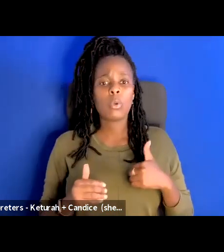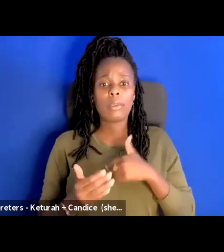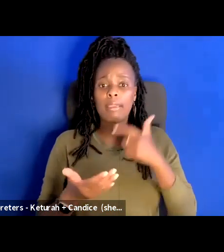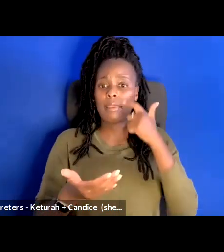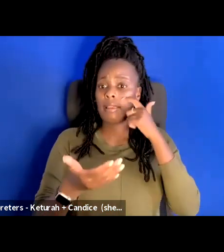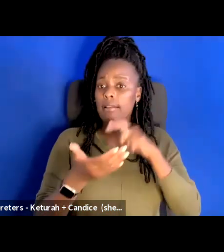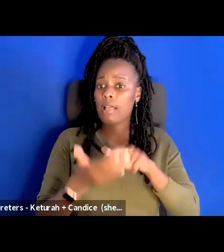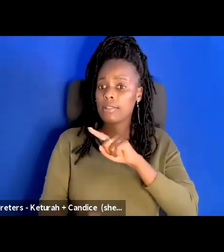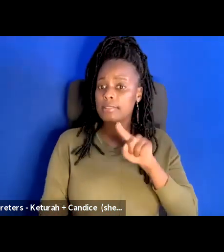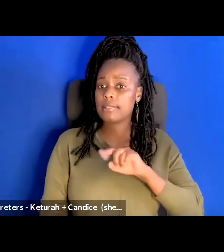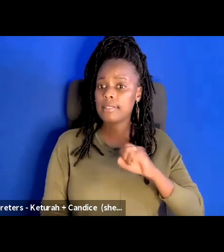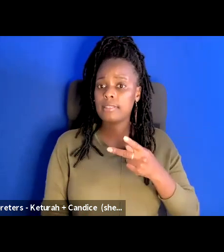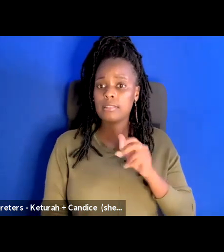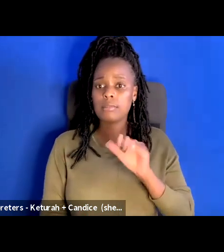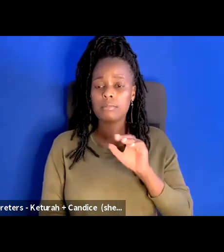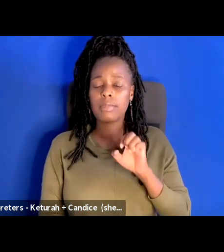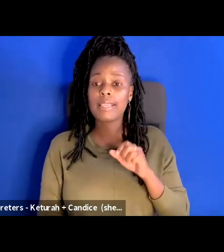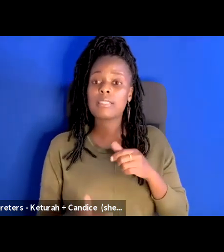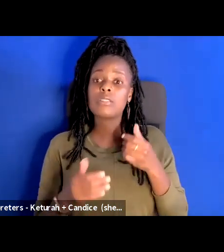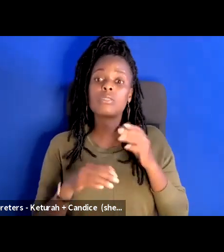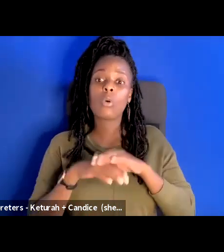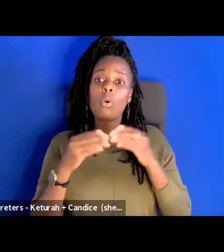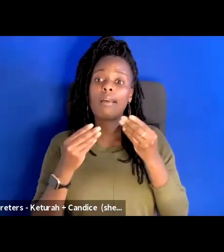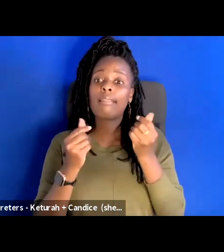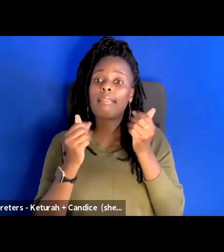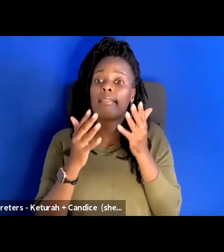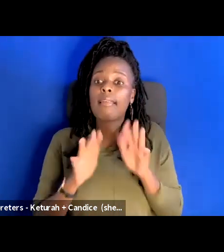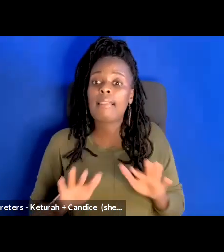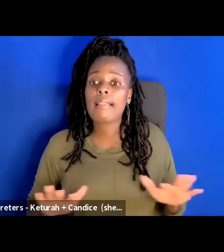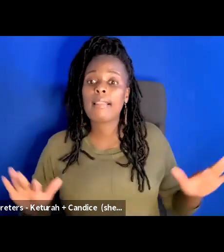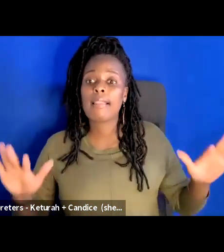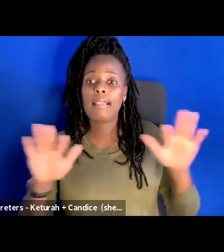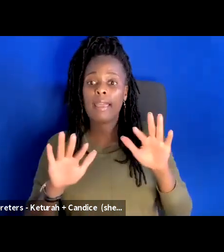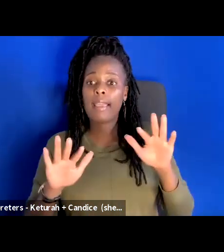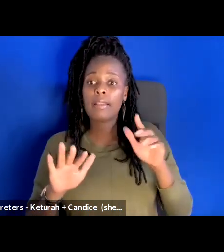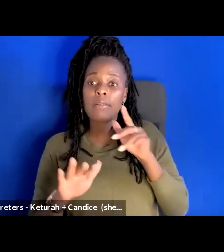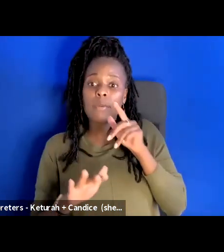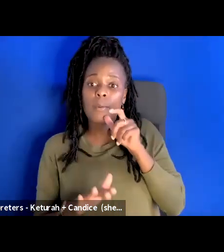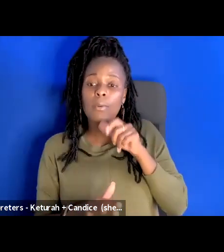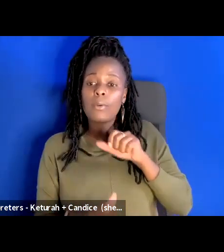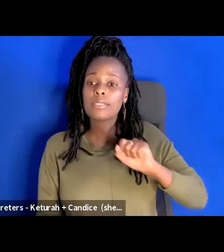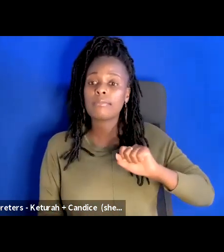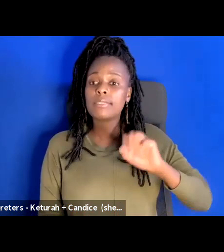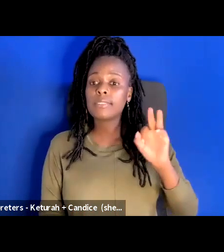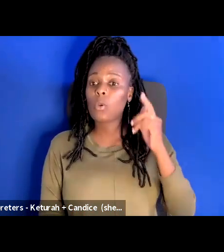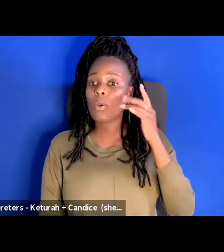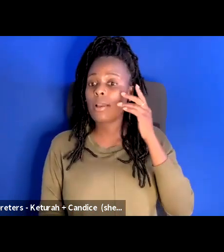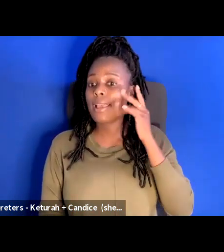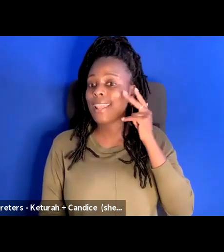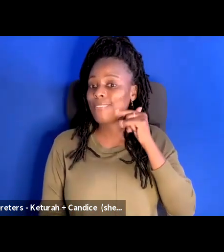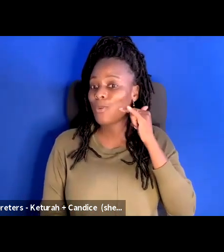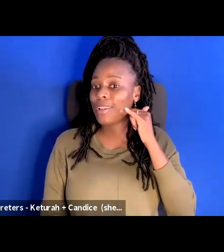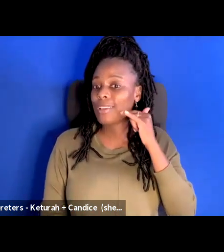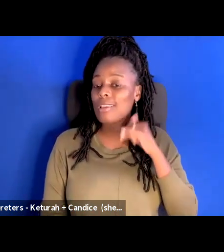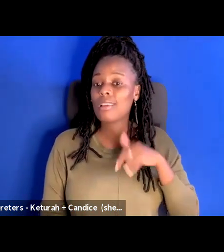Space resides on the ancestral and unceded land of San Francisco, California, the traditional land site